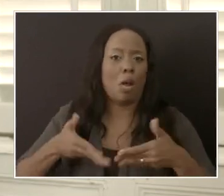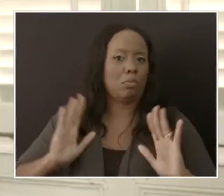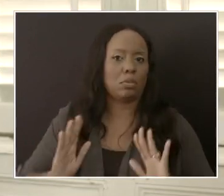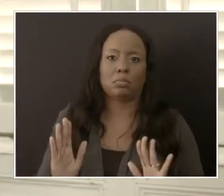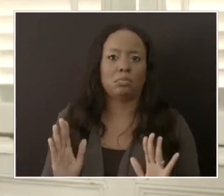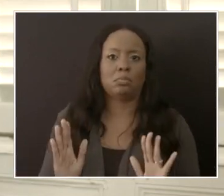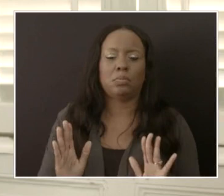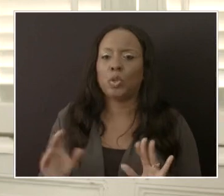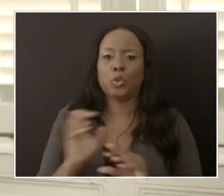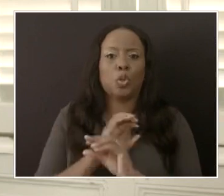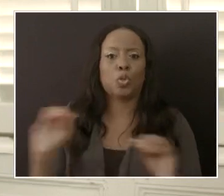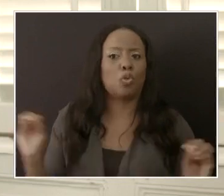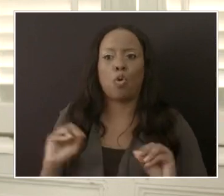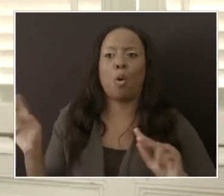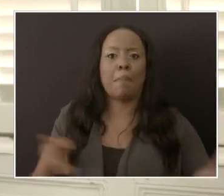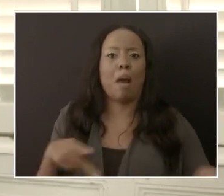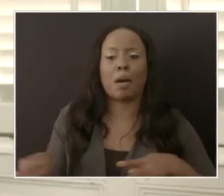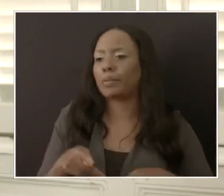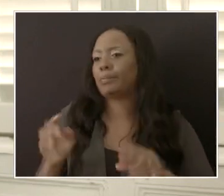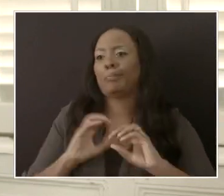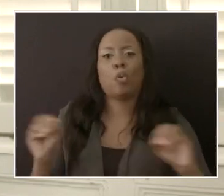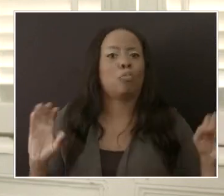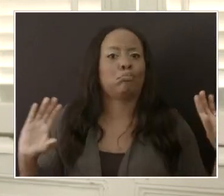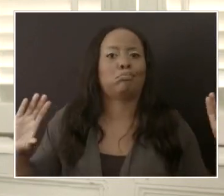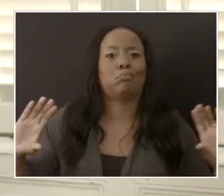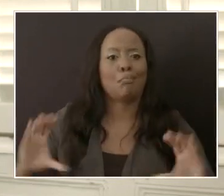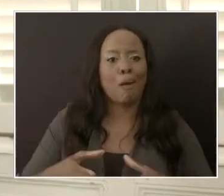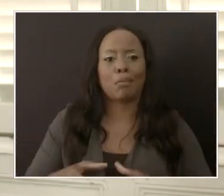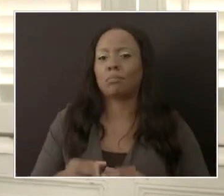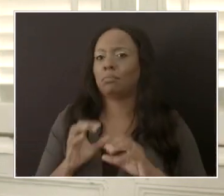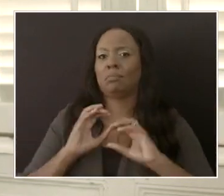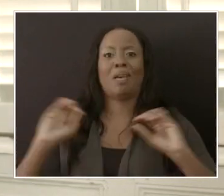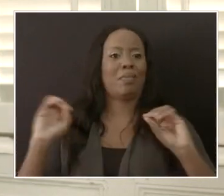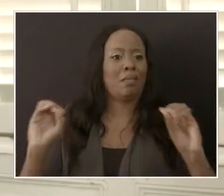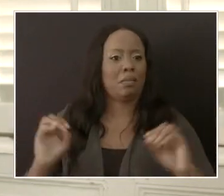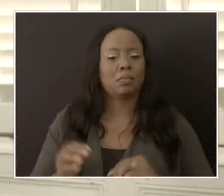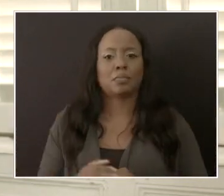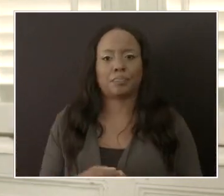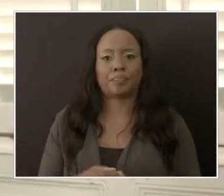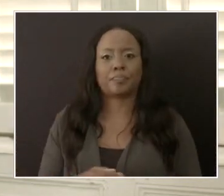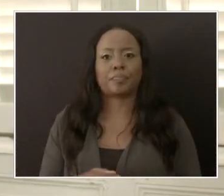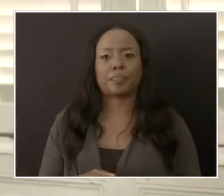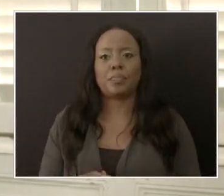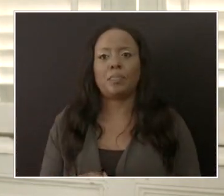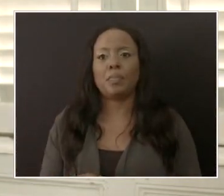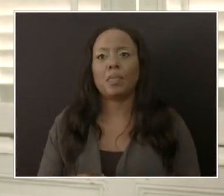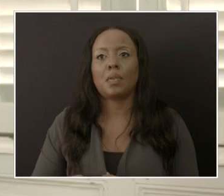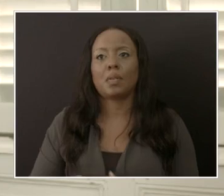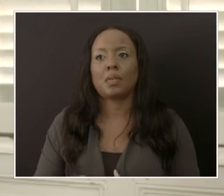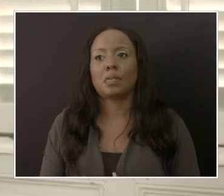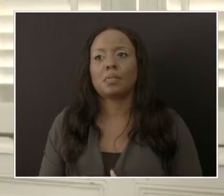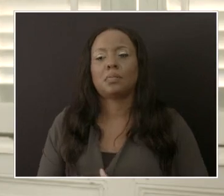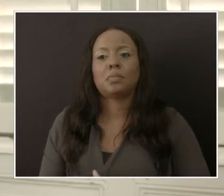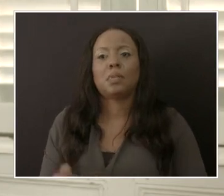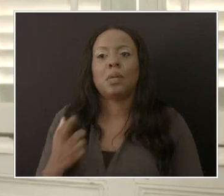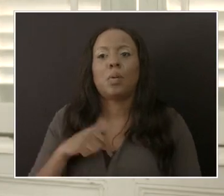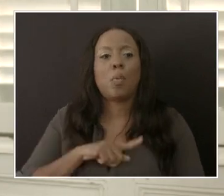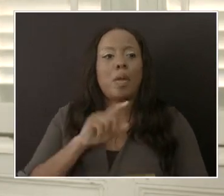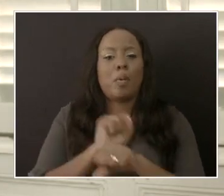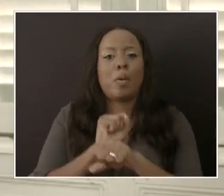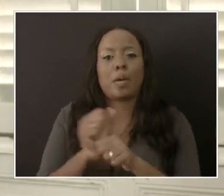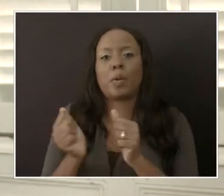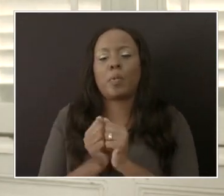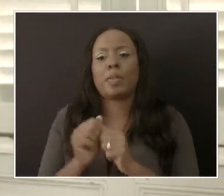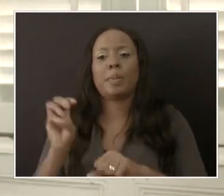and we are working with the Ministry of Education. We are looking at the possibility of reopening schools early next year and